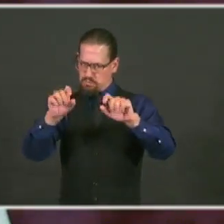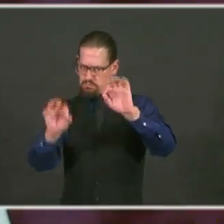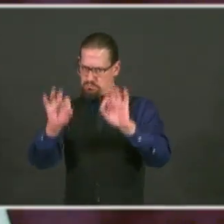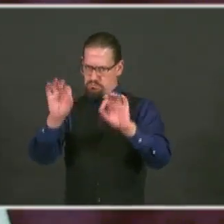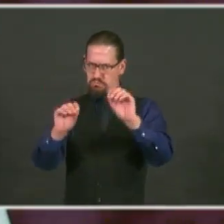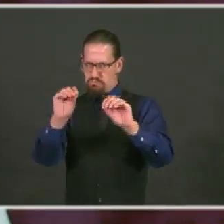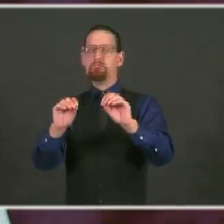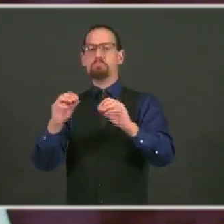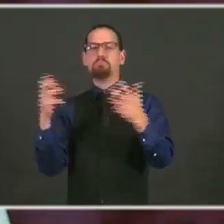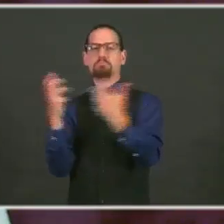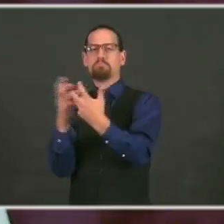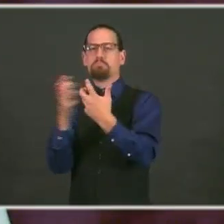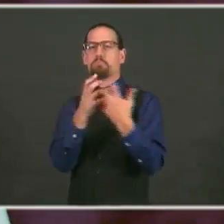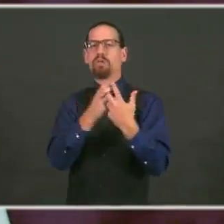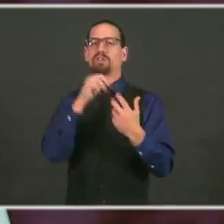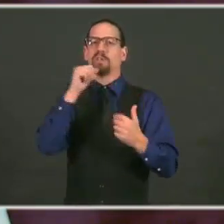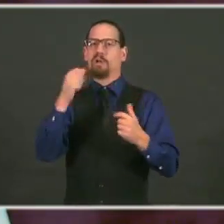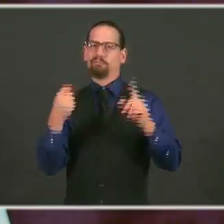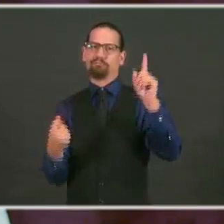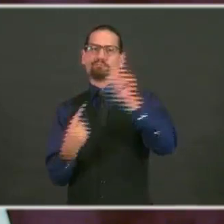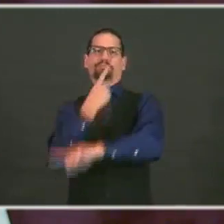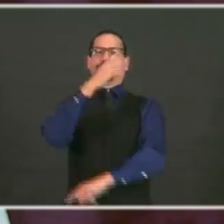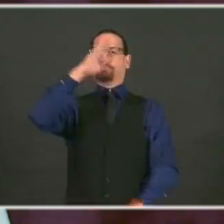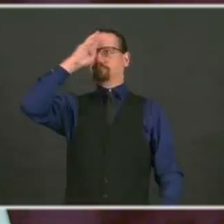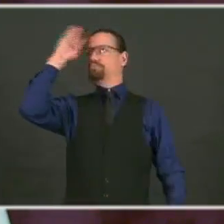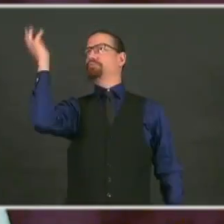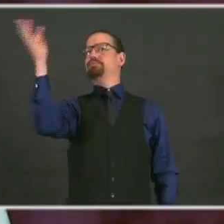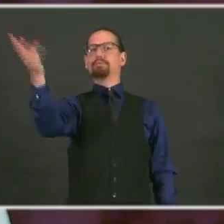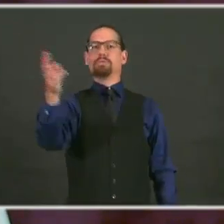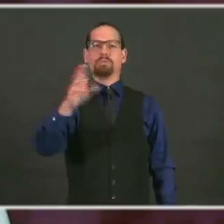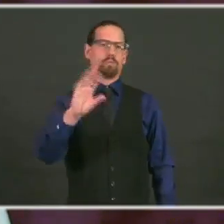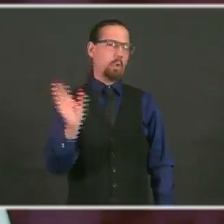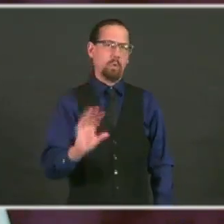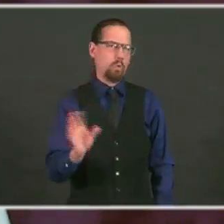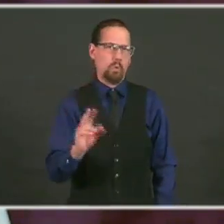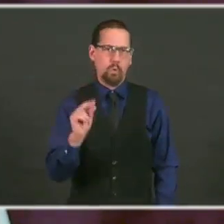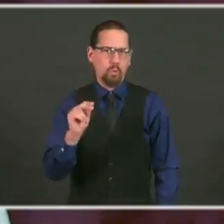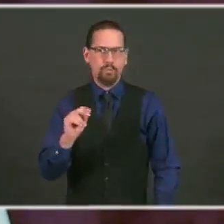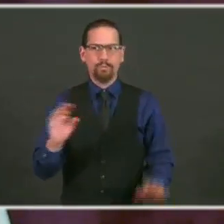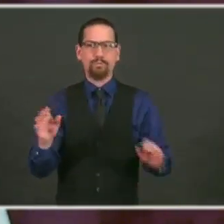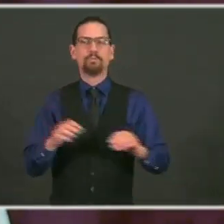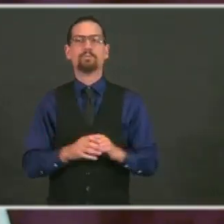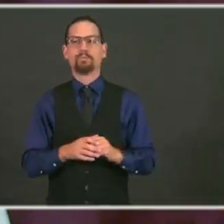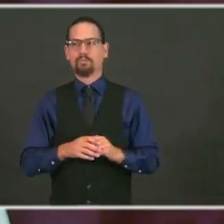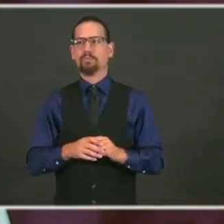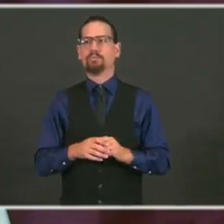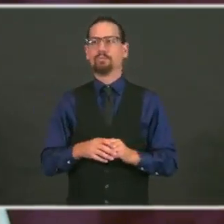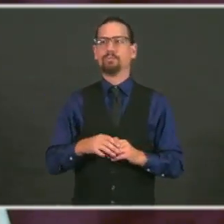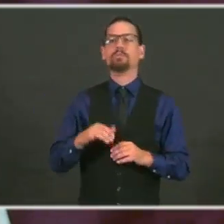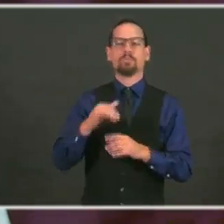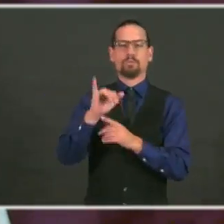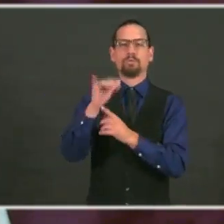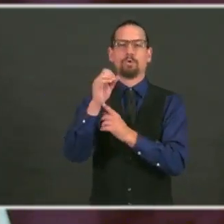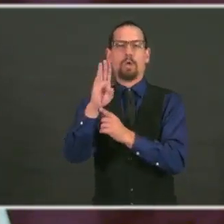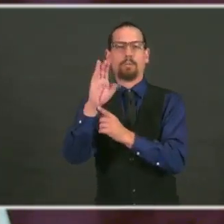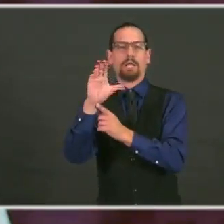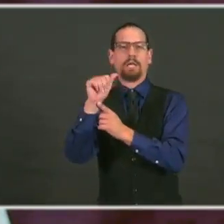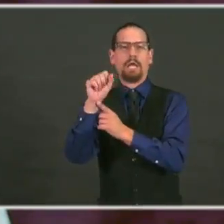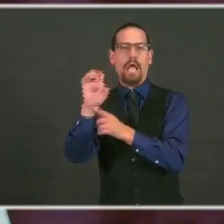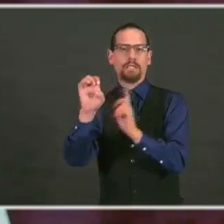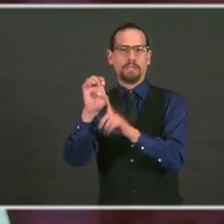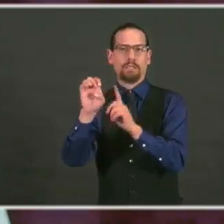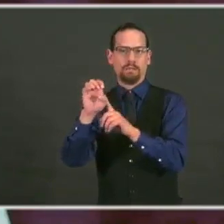a new public-private partnership with a company called Job Case. Job Case is the third largest